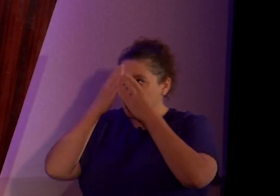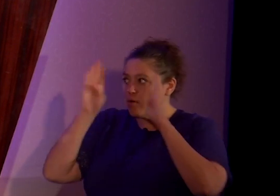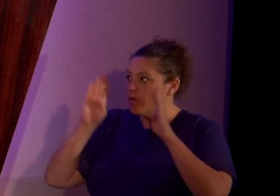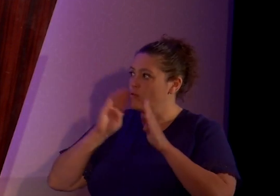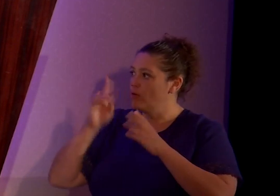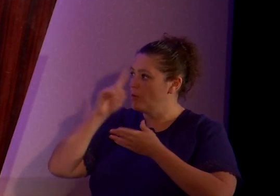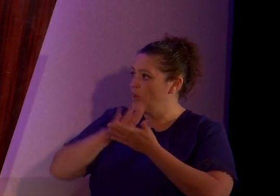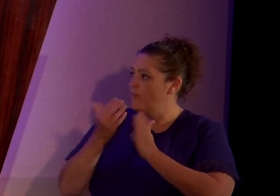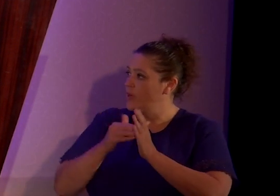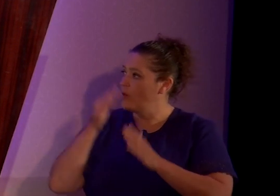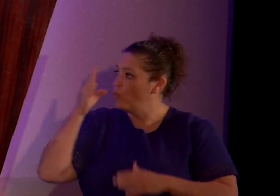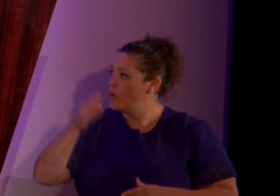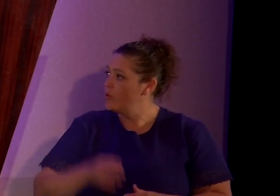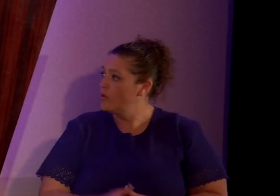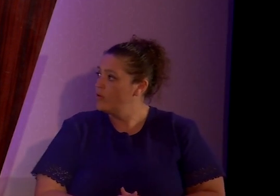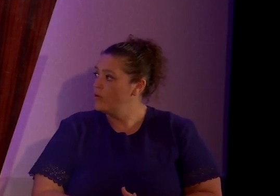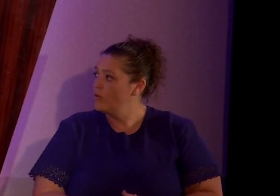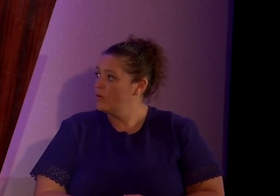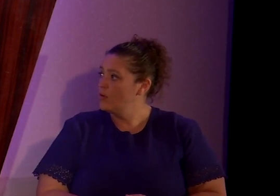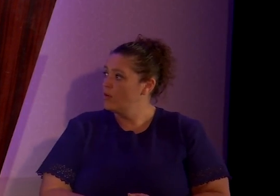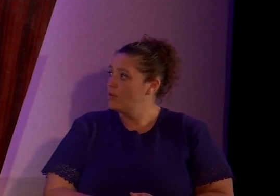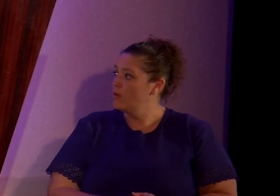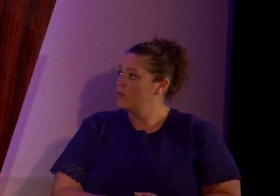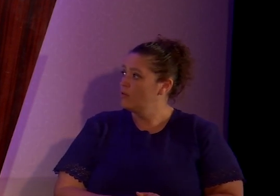again one day. We'll see about that.